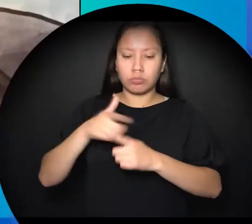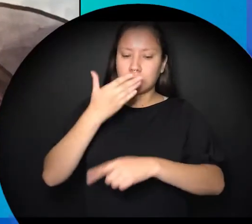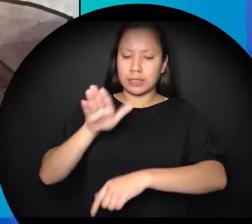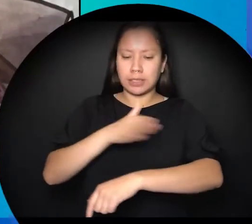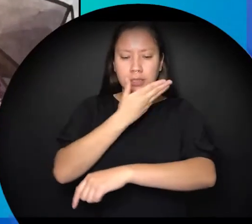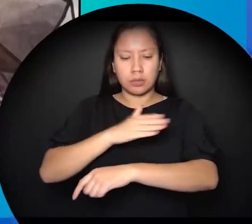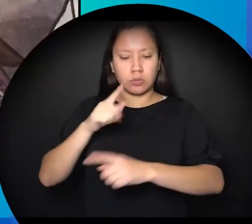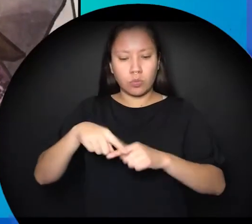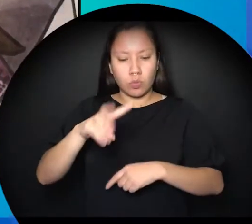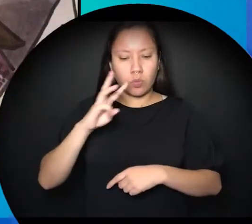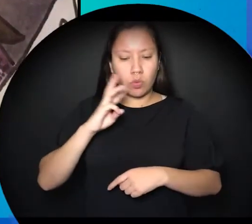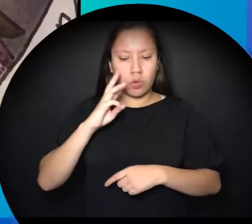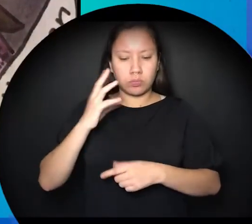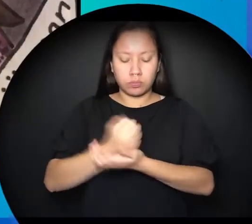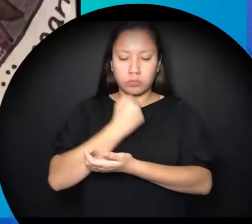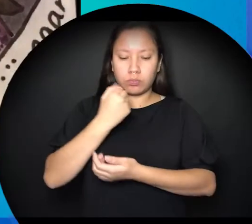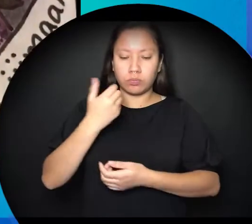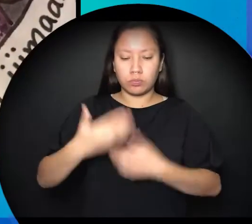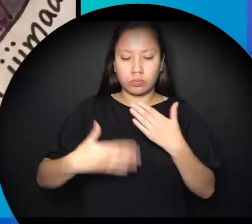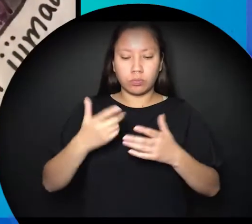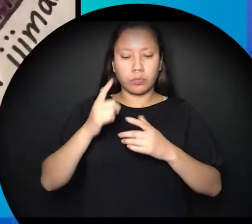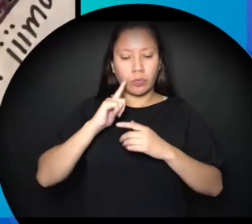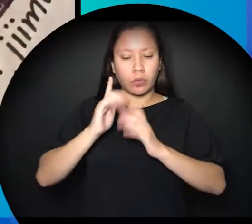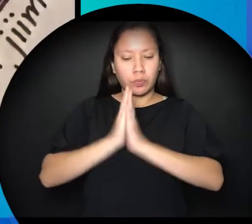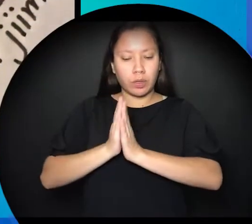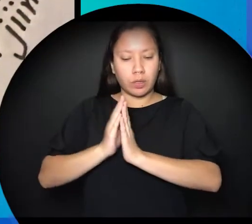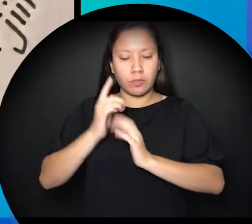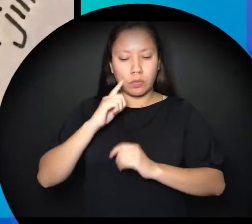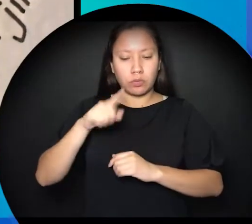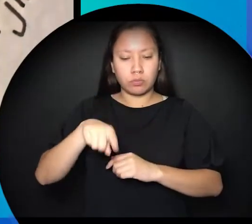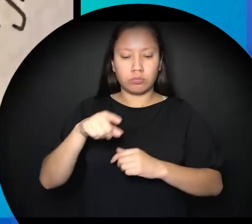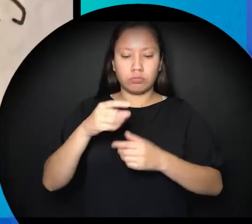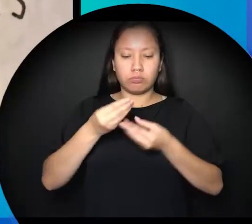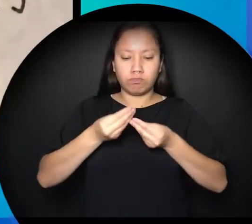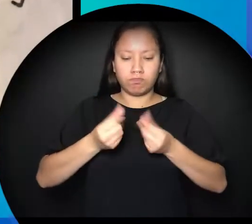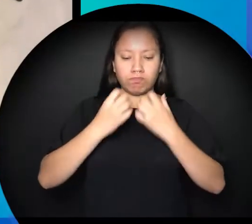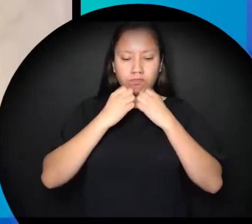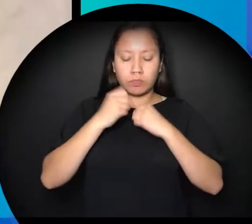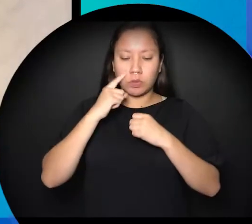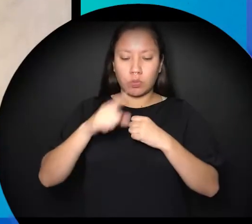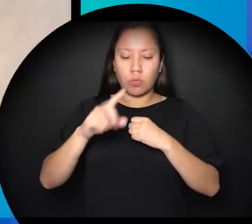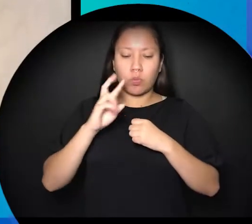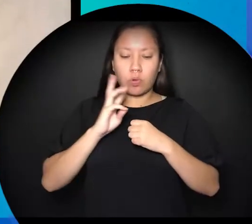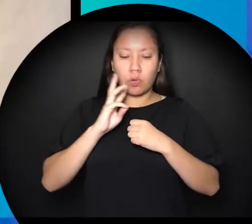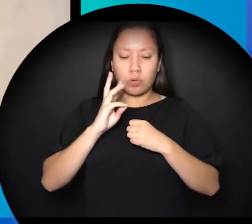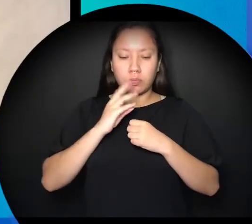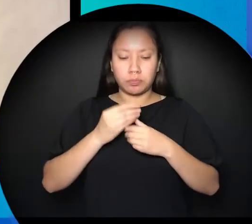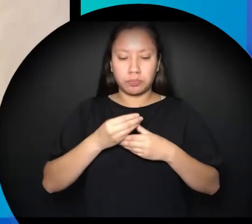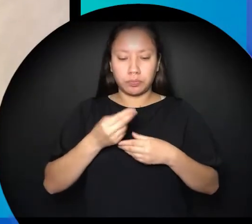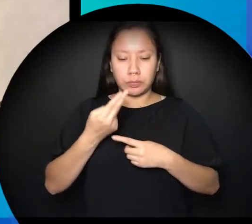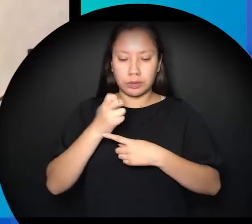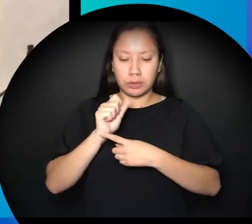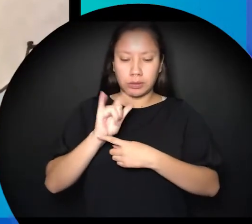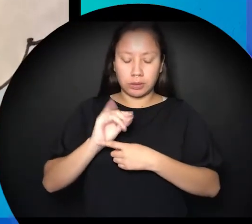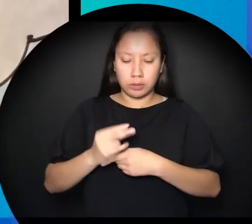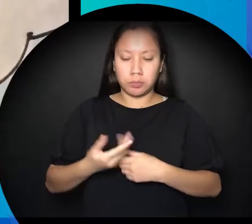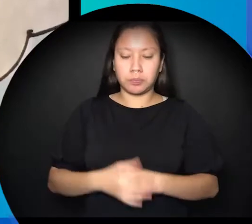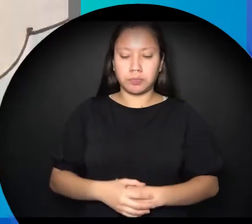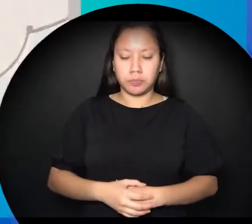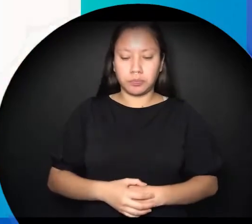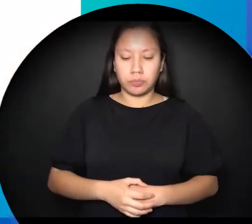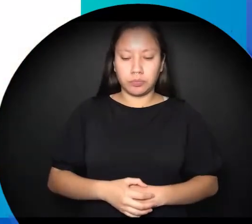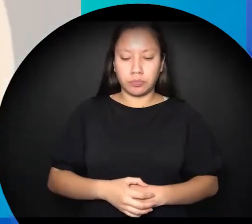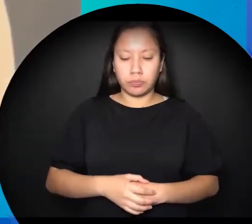salt water tears filled the mother earth water walkers eyes as the four salt Nipi met Lake Superior